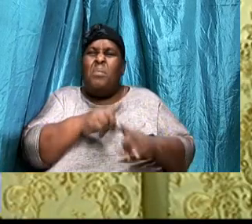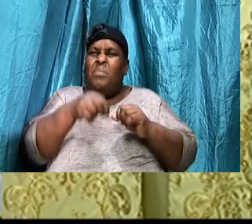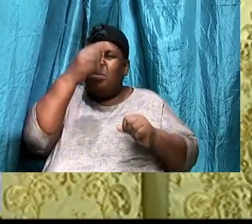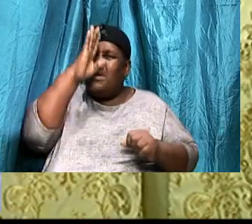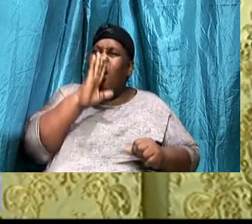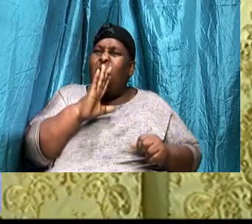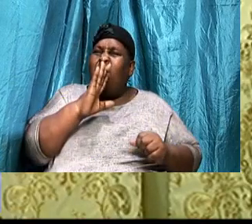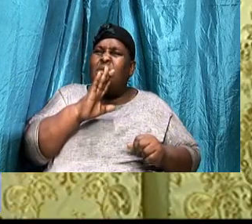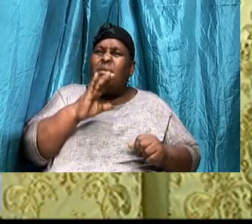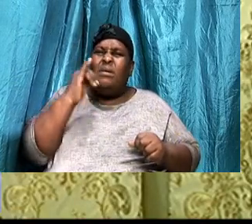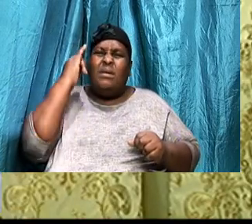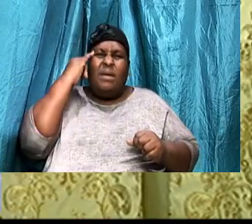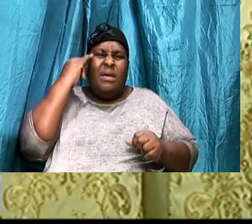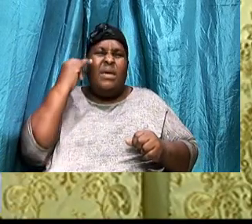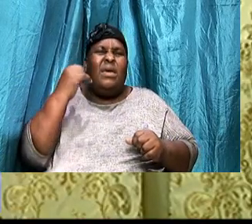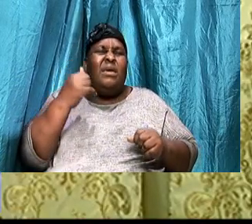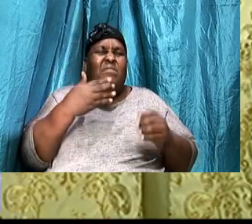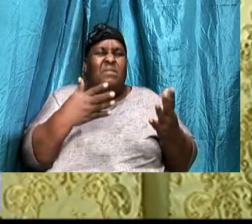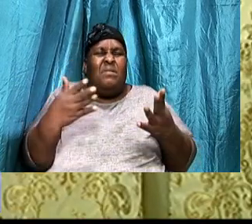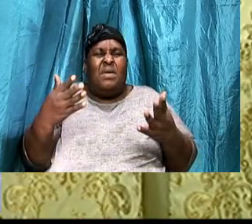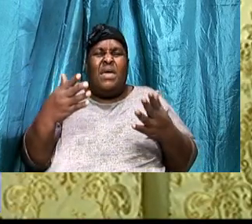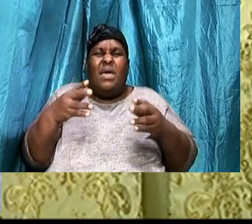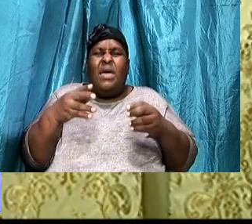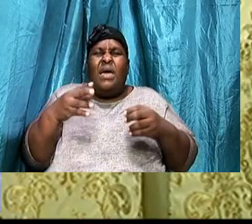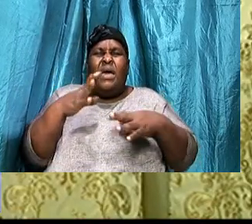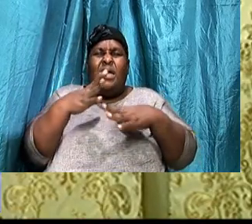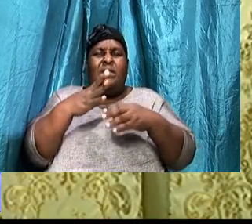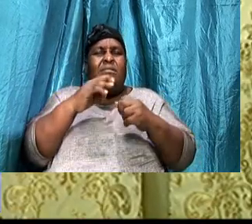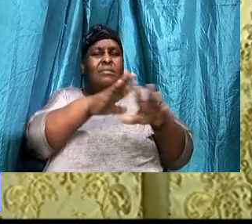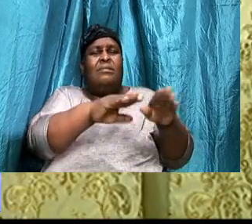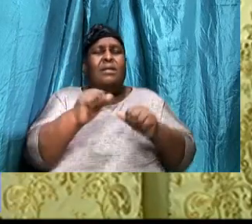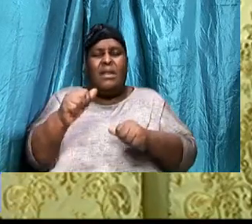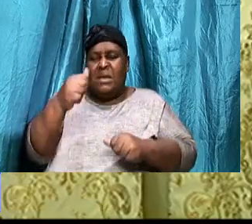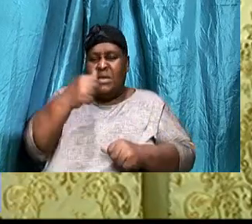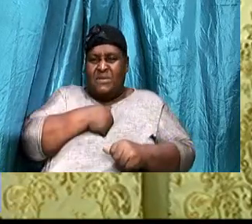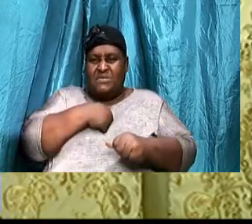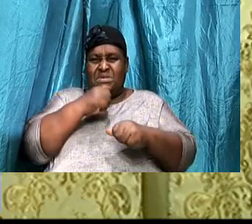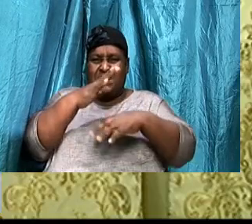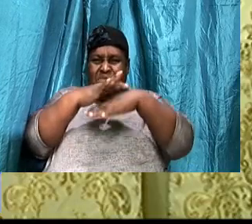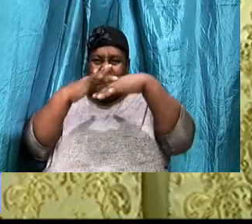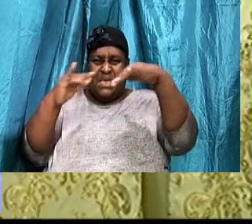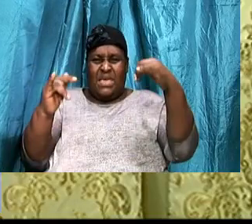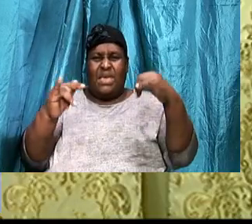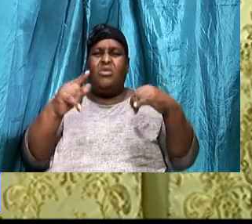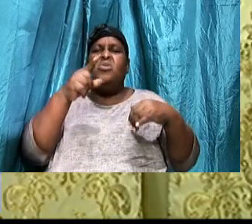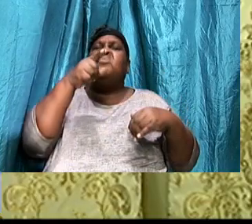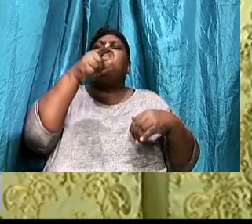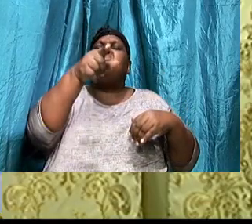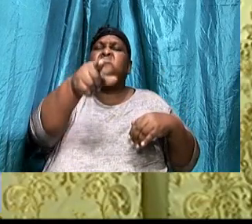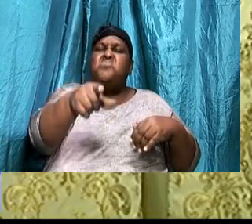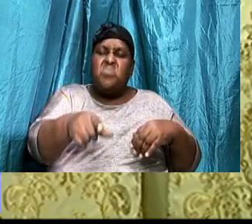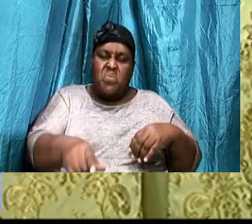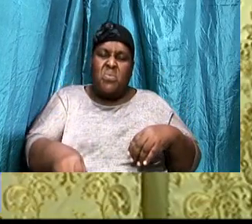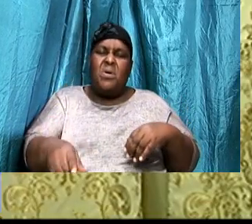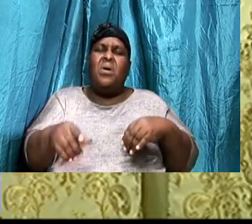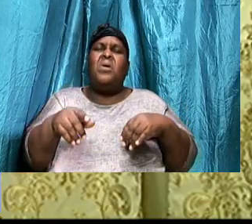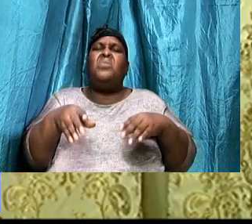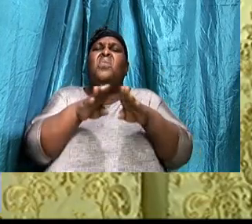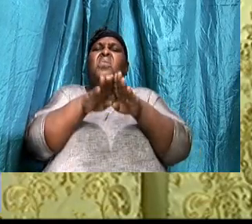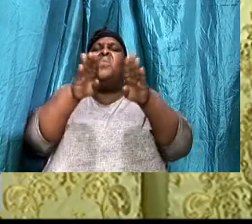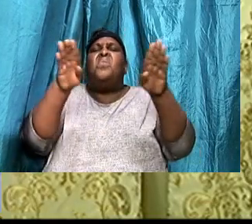ourselves, A particular way, And expose ourselves, Or bless the name of God, You are going to find out, That you are